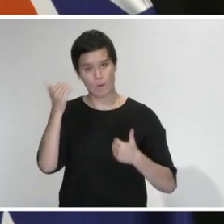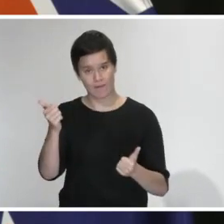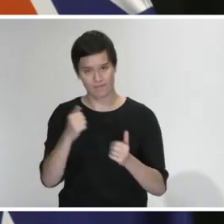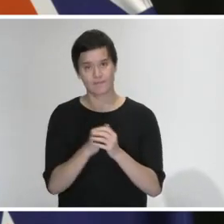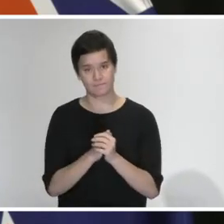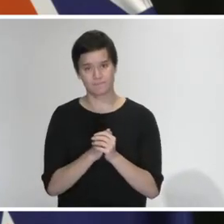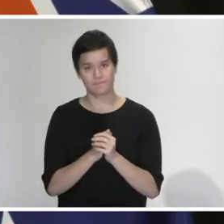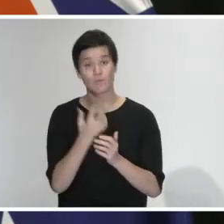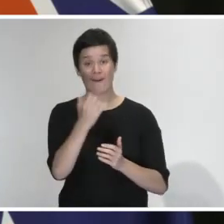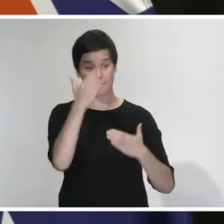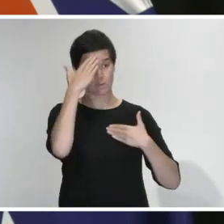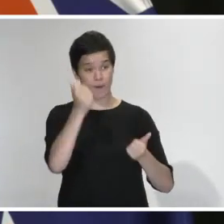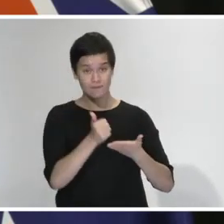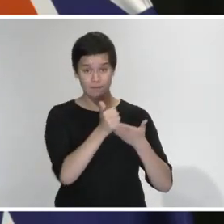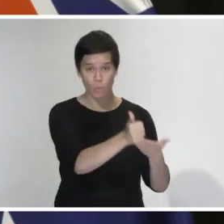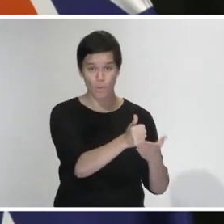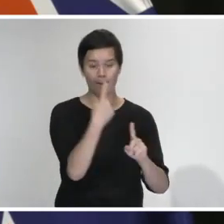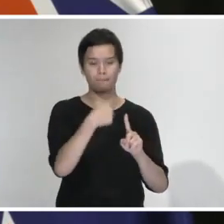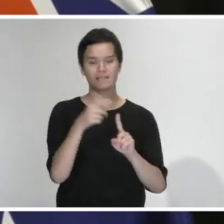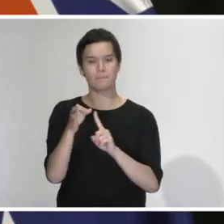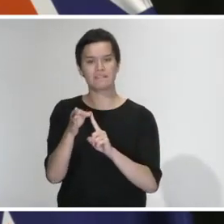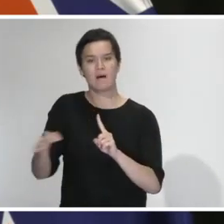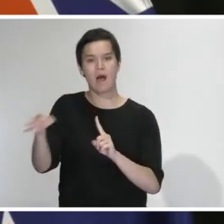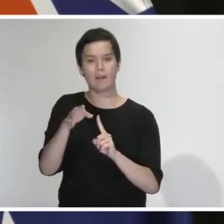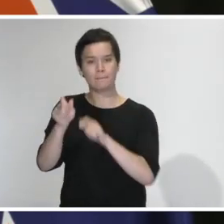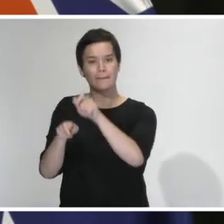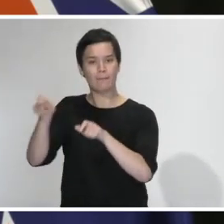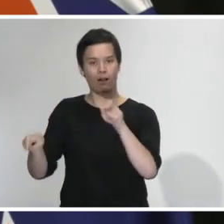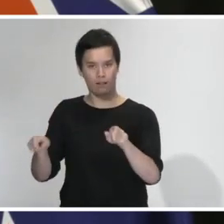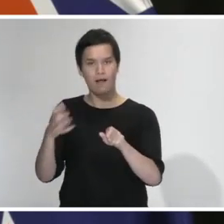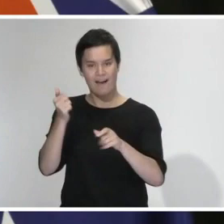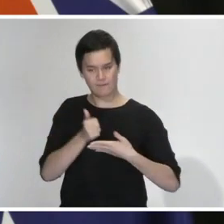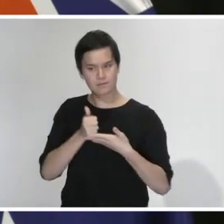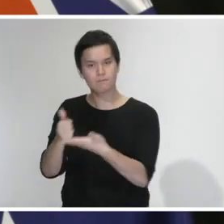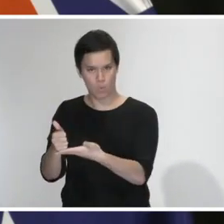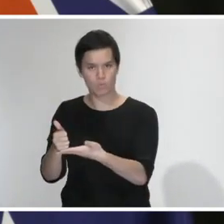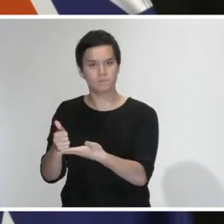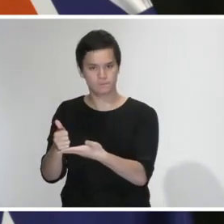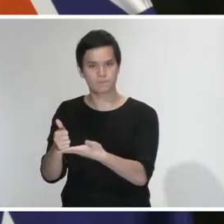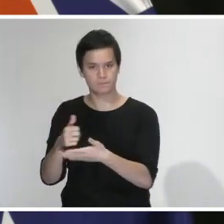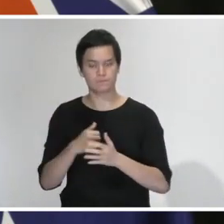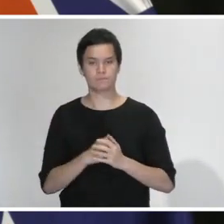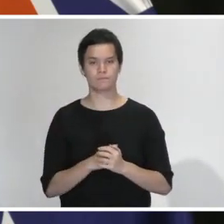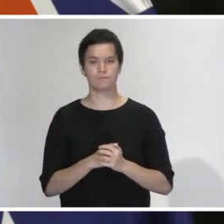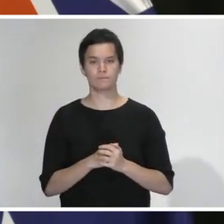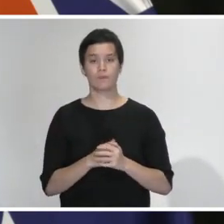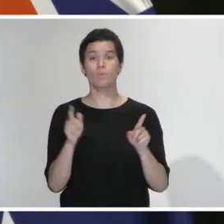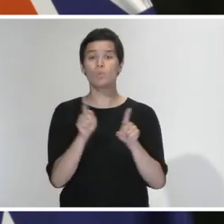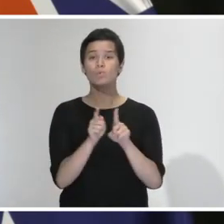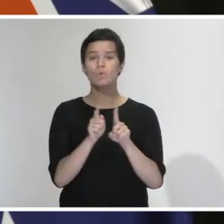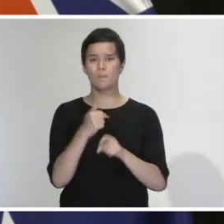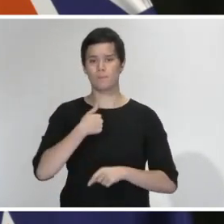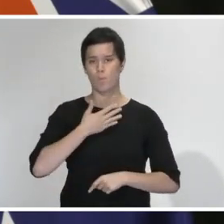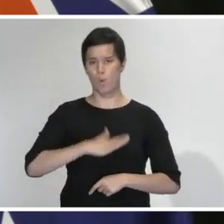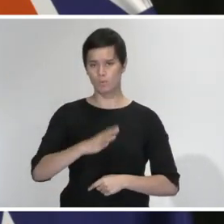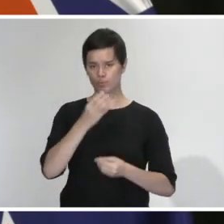targeted Pacific community's health response to the virus have also been released. I can also share that as of